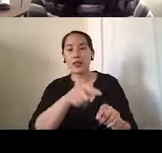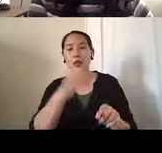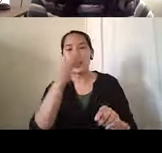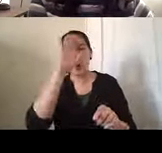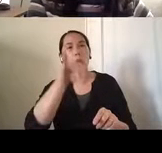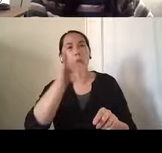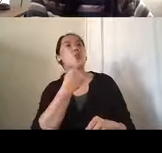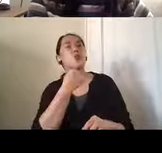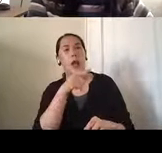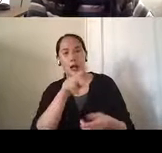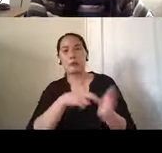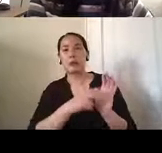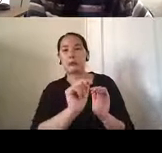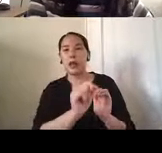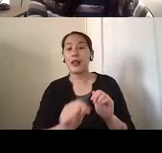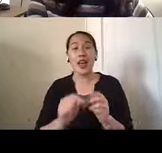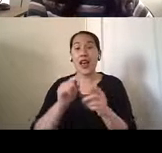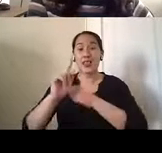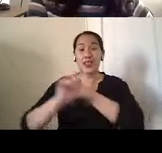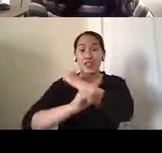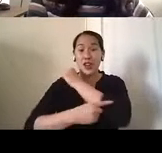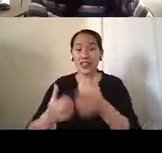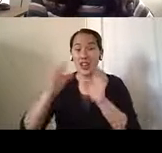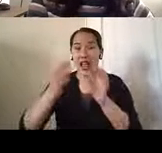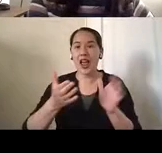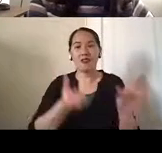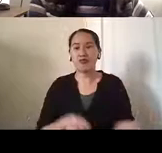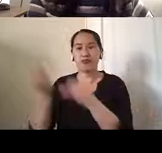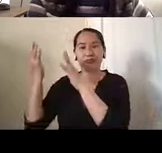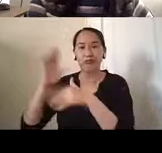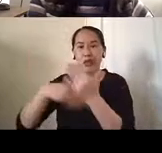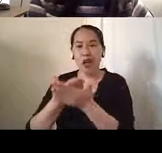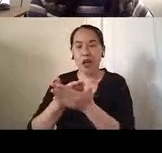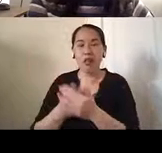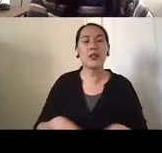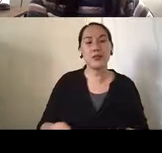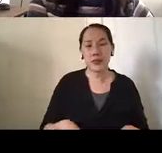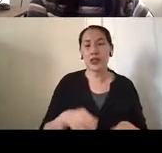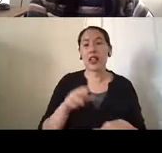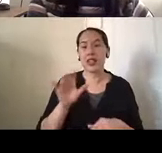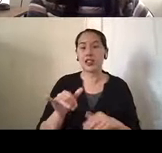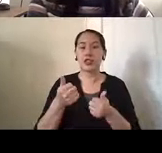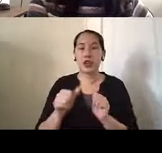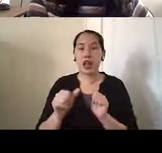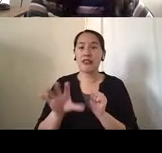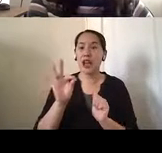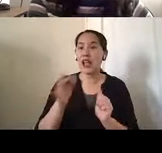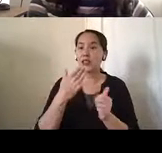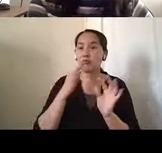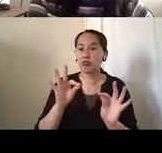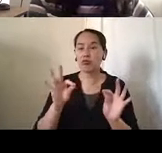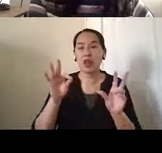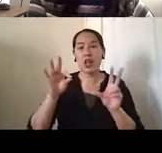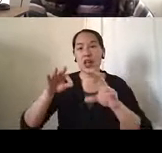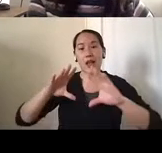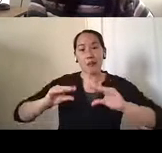Um, she experimented with various incontinence supplies to find ones that were most absorbent for nighttime and wouldn't leak through